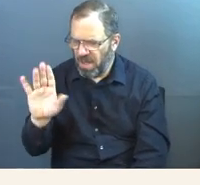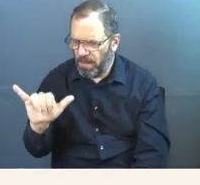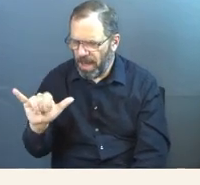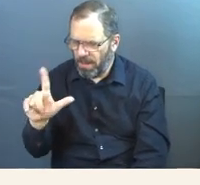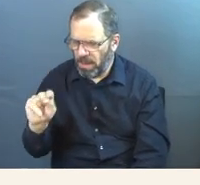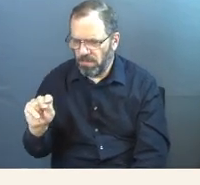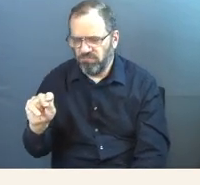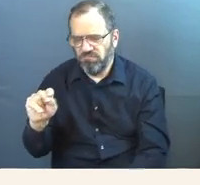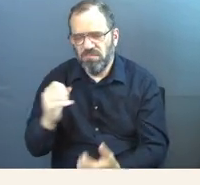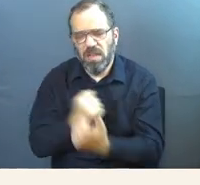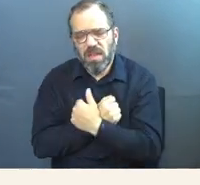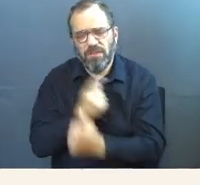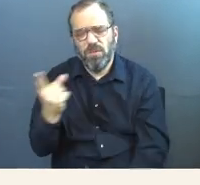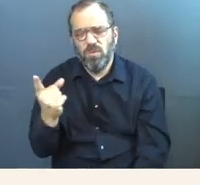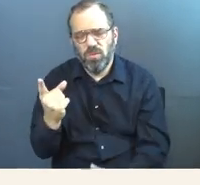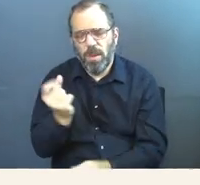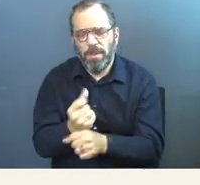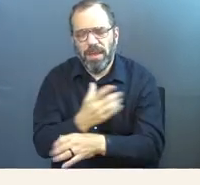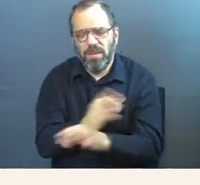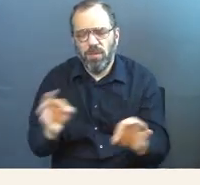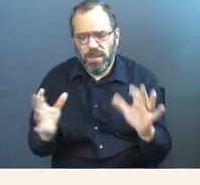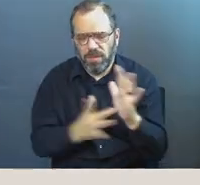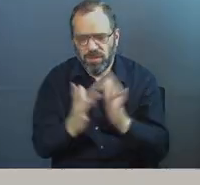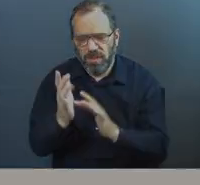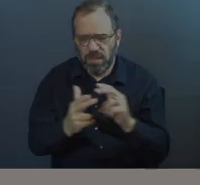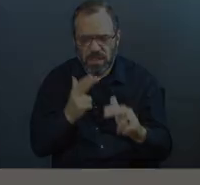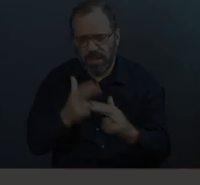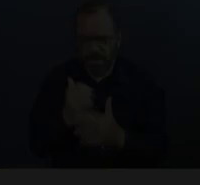Lord, we love you. Set us free. In Christ's name, amen.